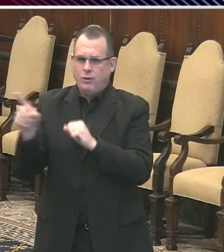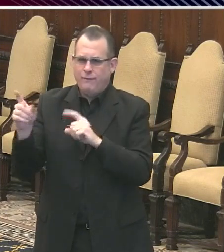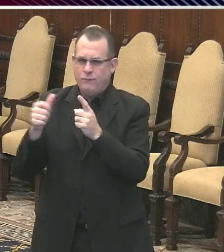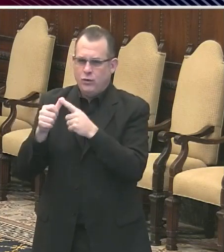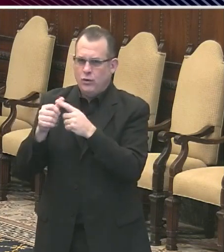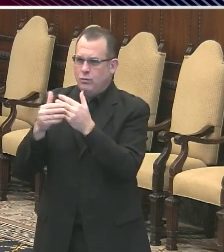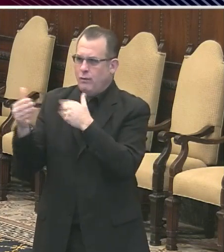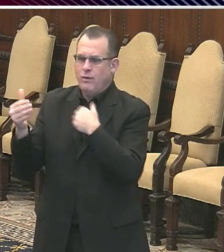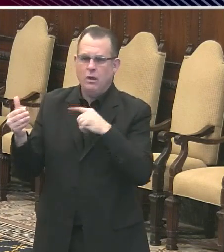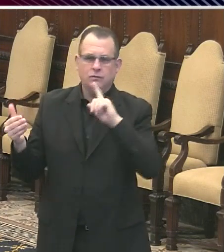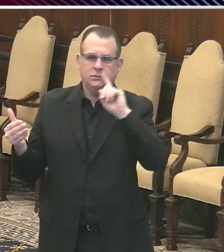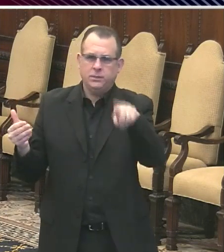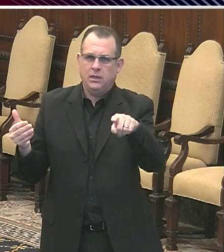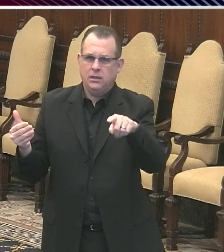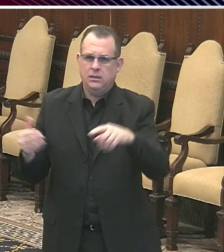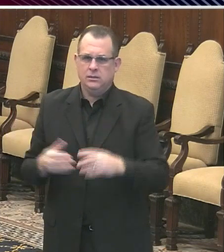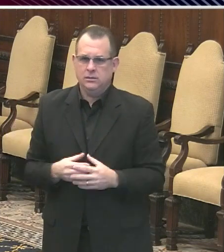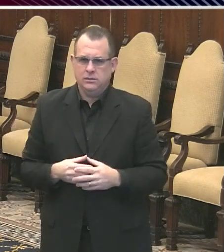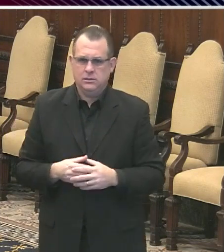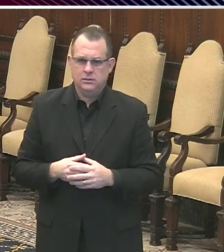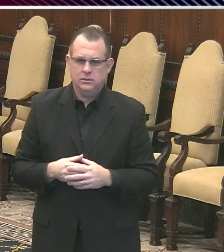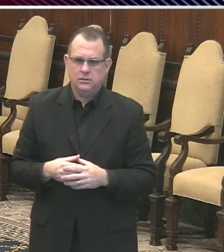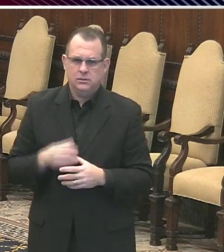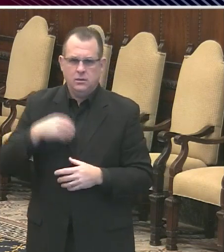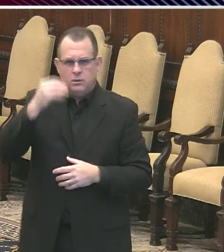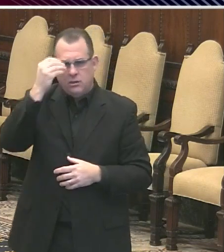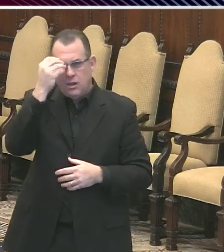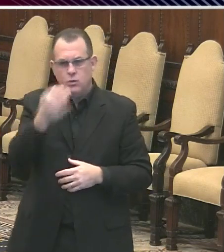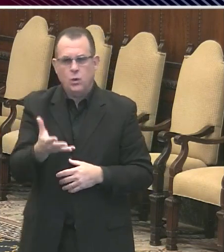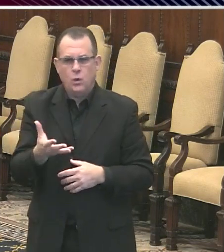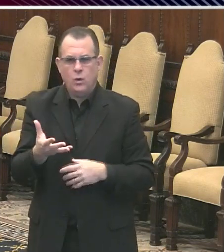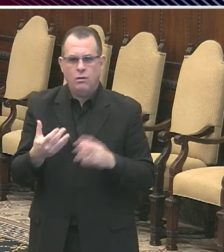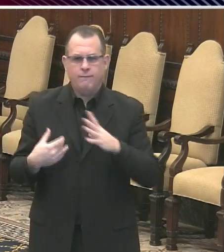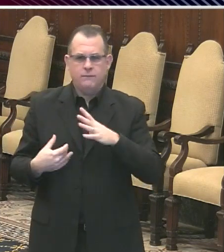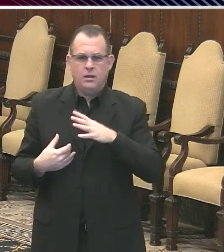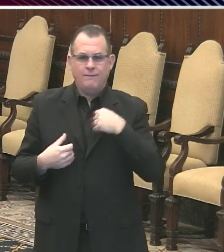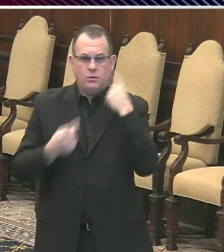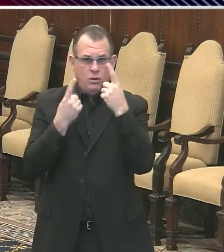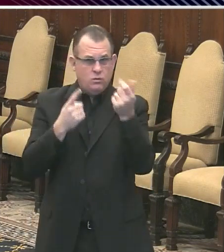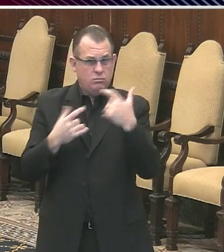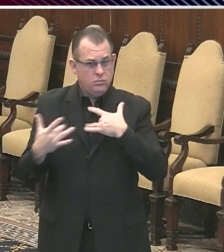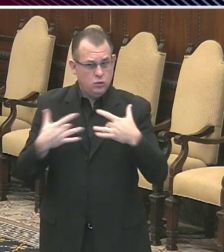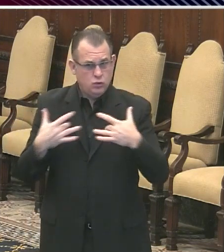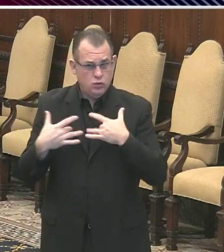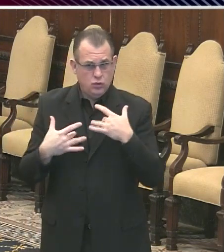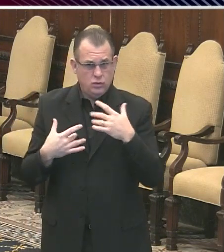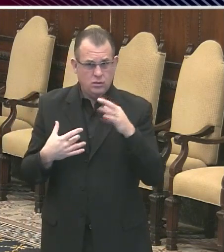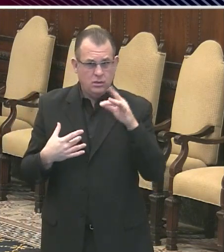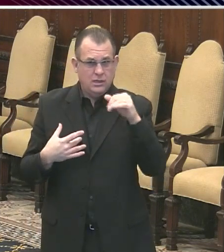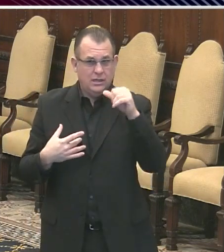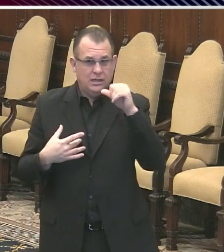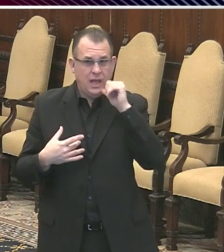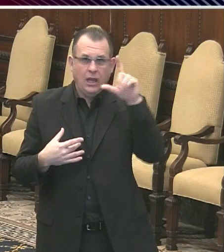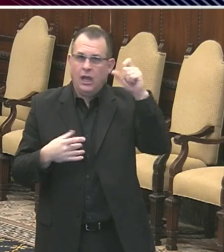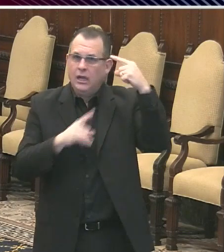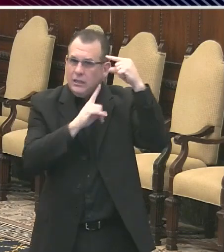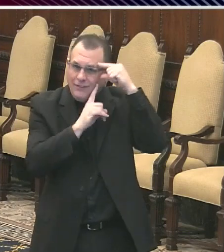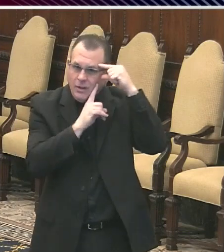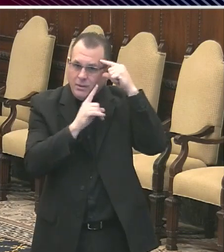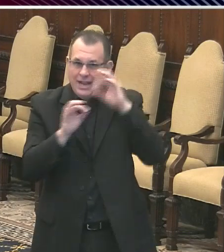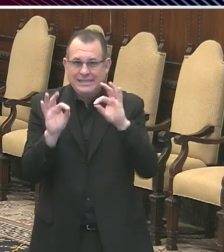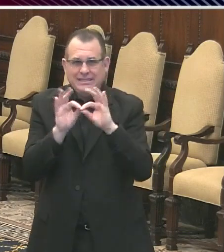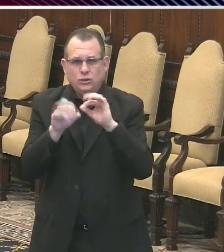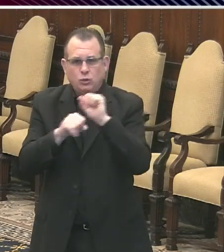what that means. I guess, are you concerned in general of the treatment of non-government essential workers by employers